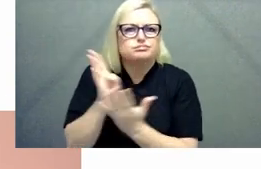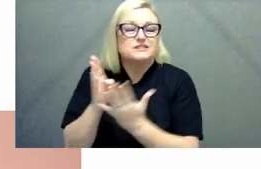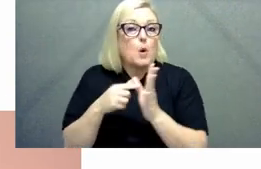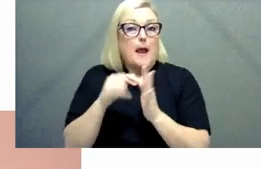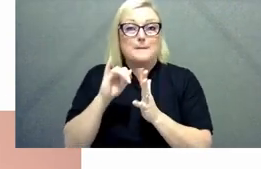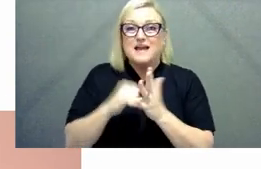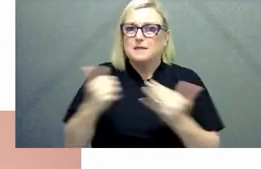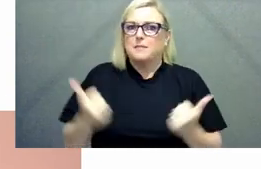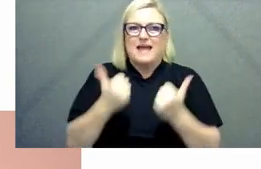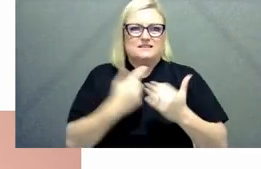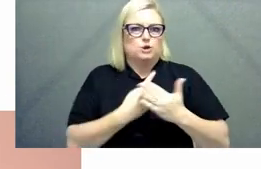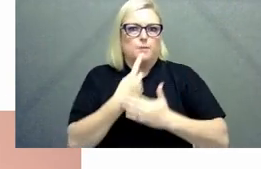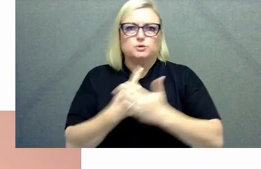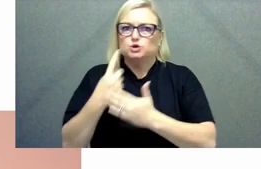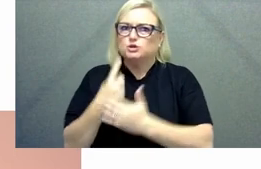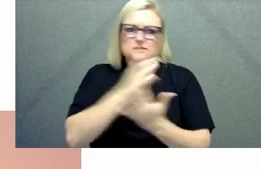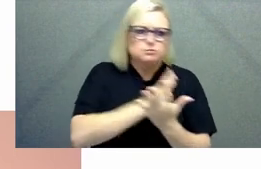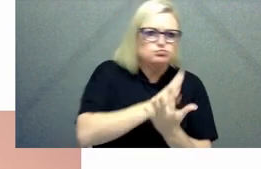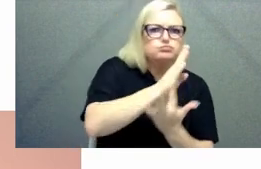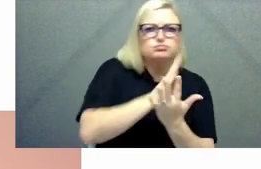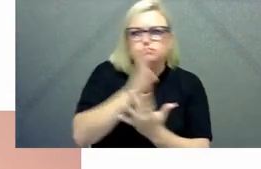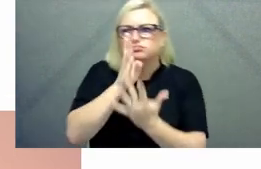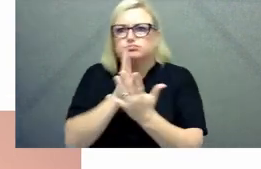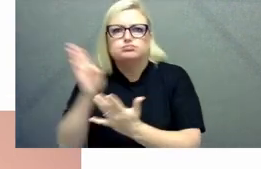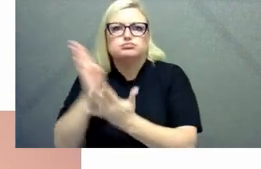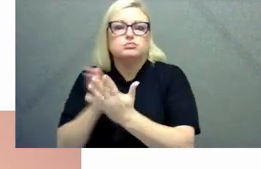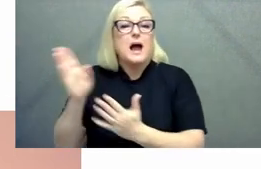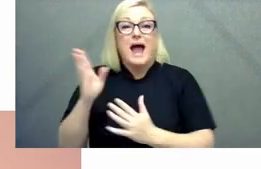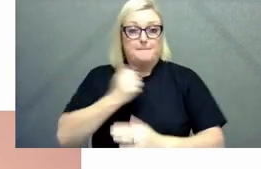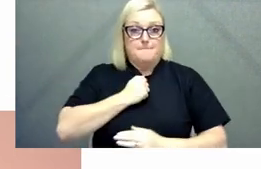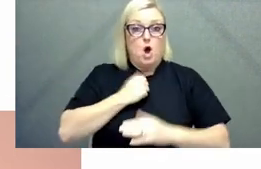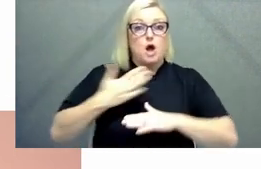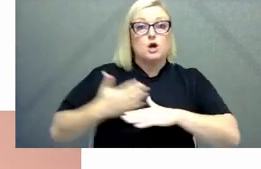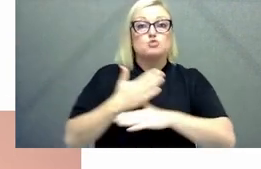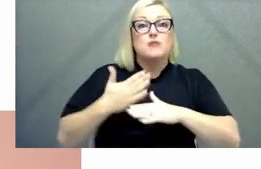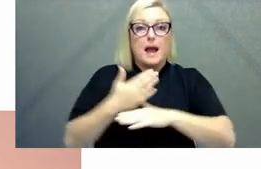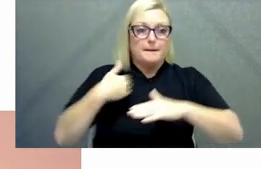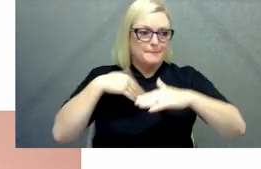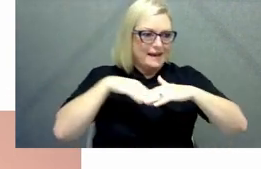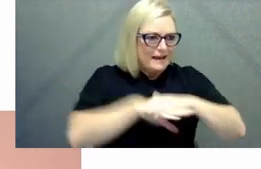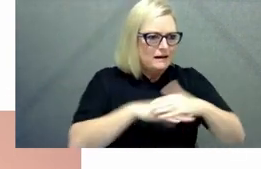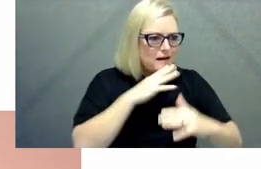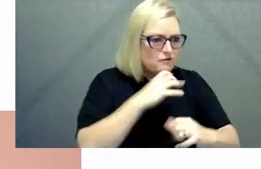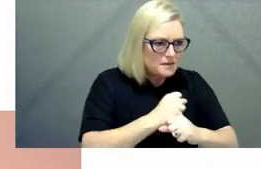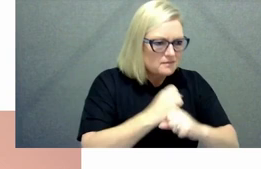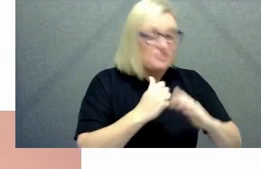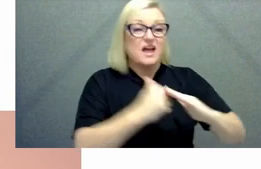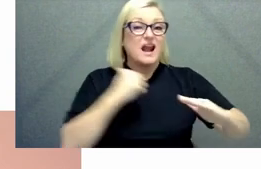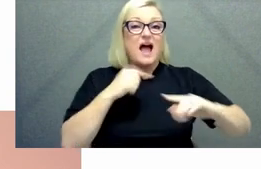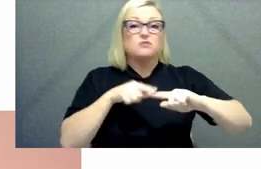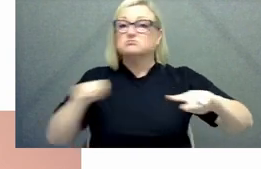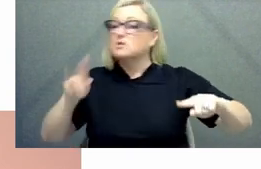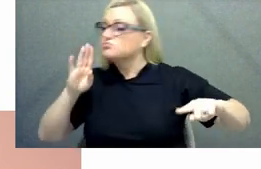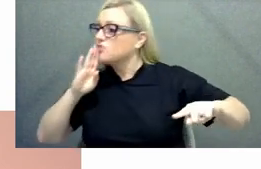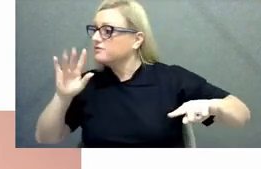there are many ways in which you can come in and out as i've done in my career make a contribution for a short or a long period of time